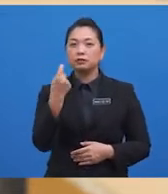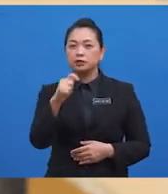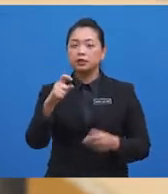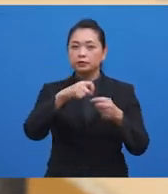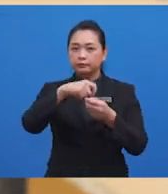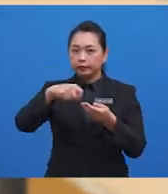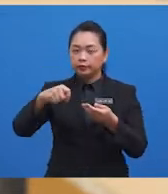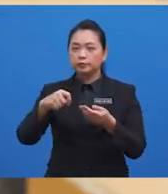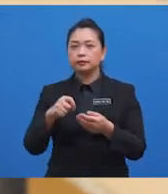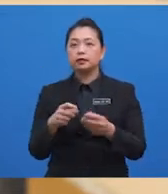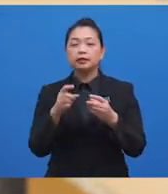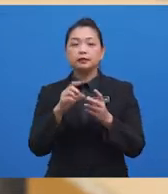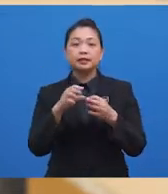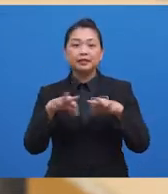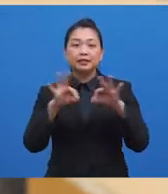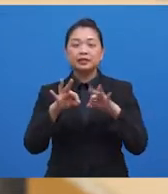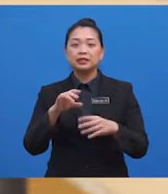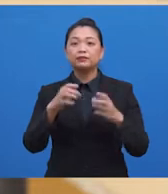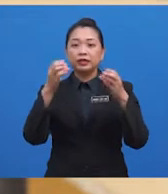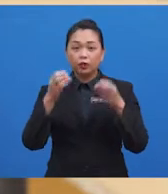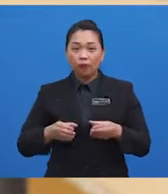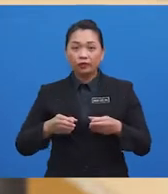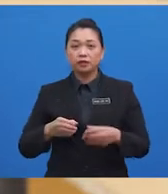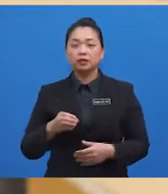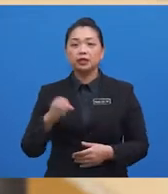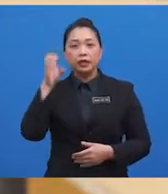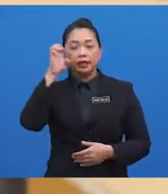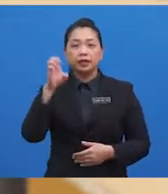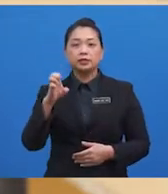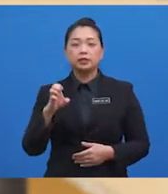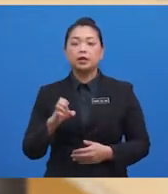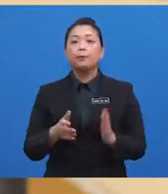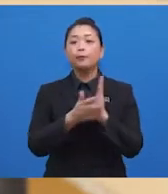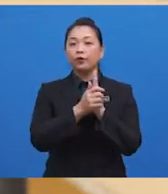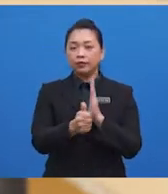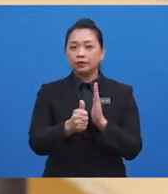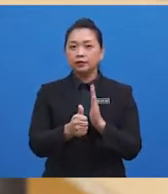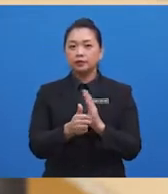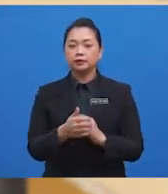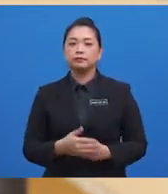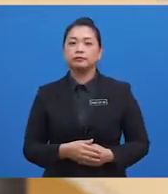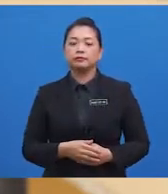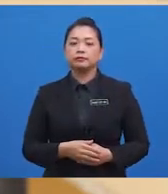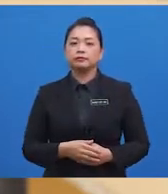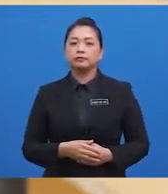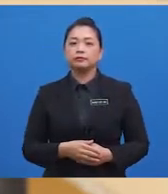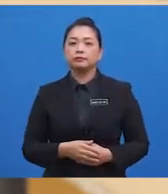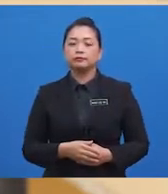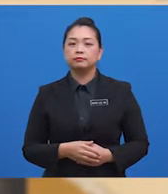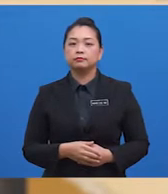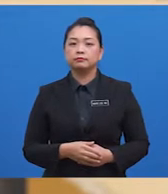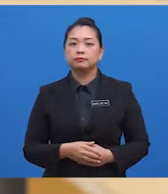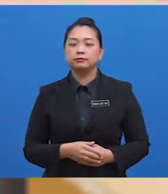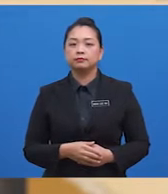narrator, being a doctor, is confident that his profession and practice will not rouse suspicion among the authorities.